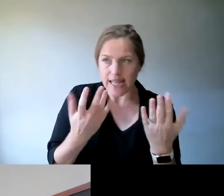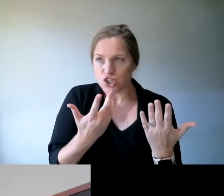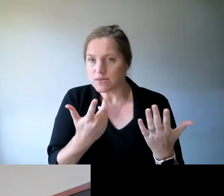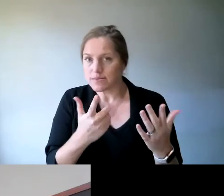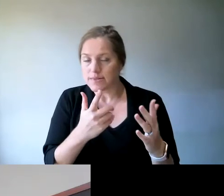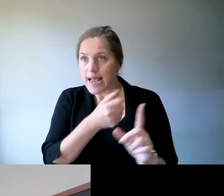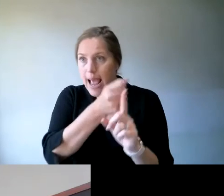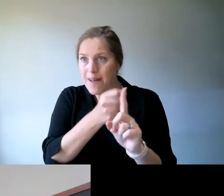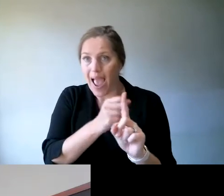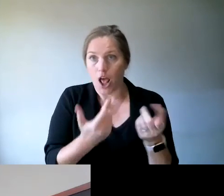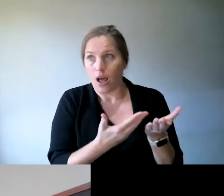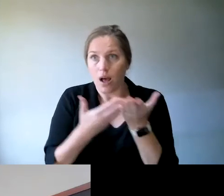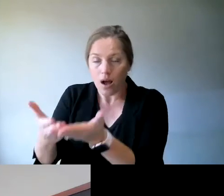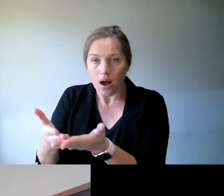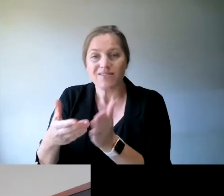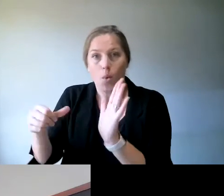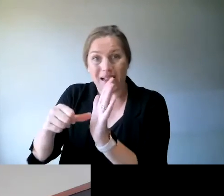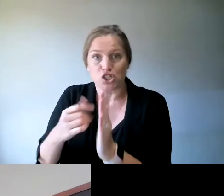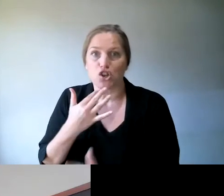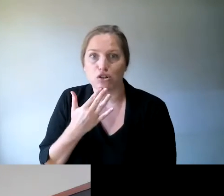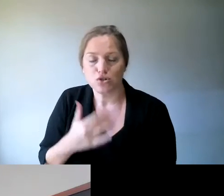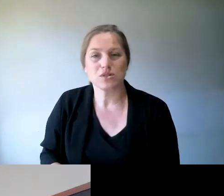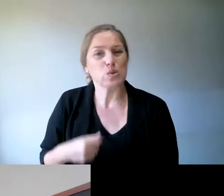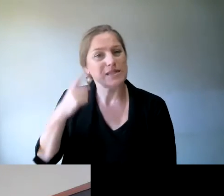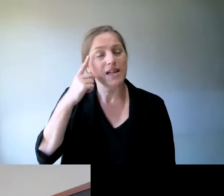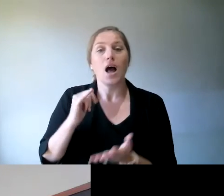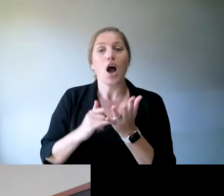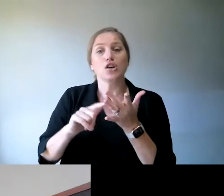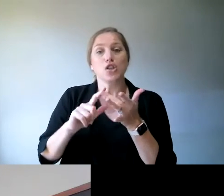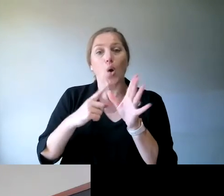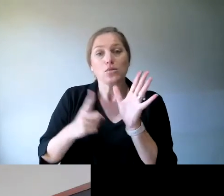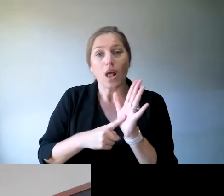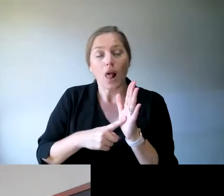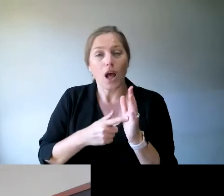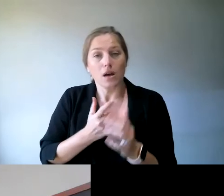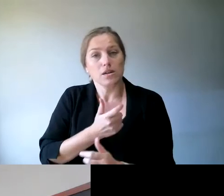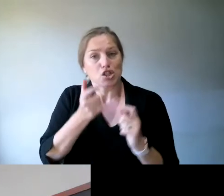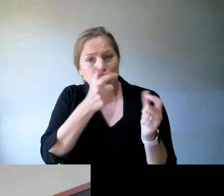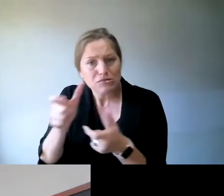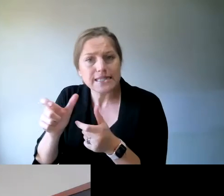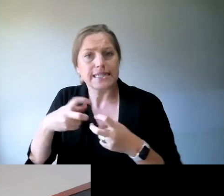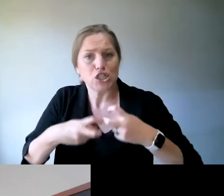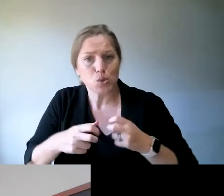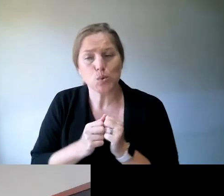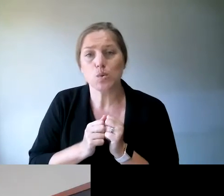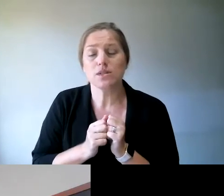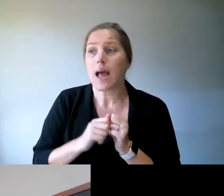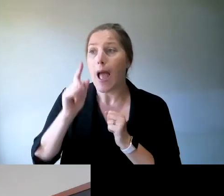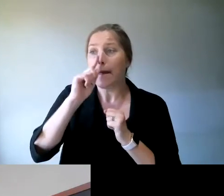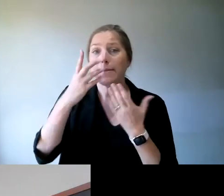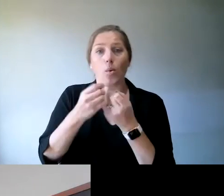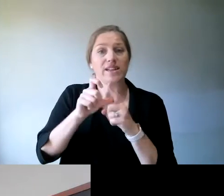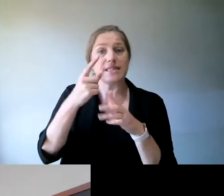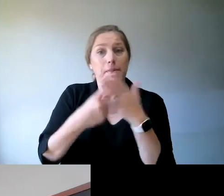running cost of living and social security issues, people with disability Australia running on quality